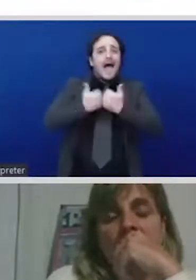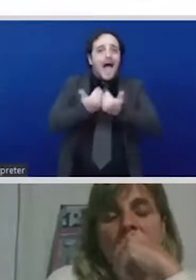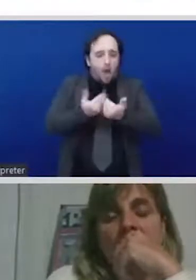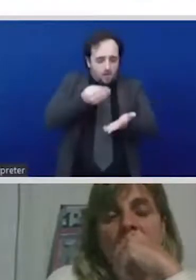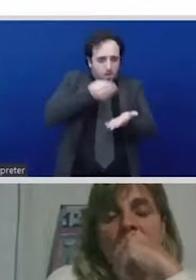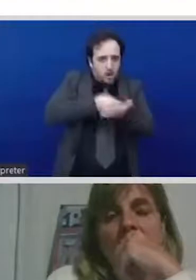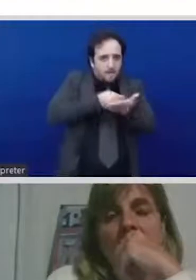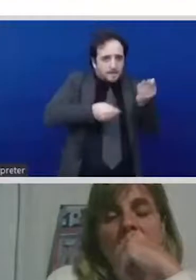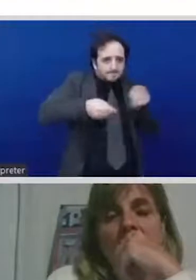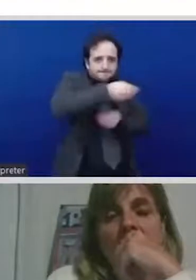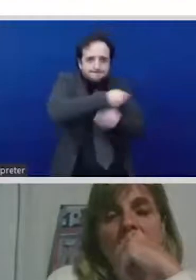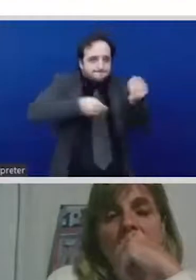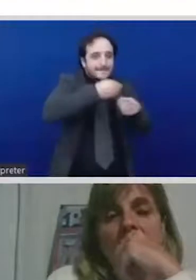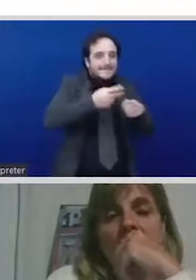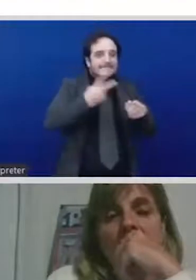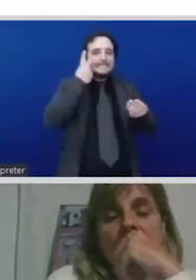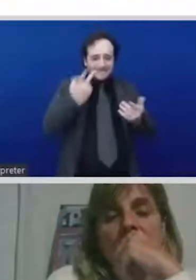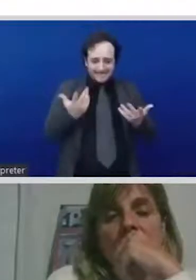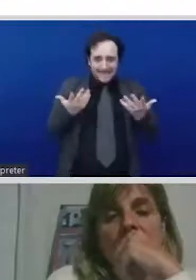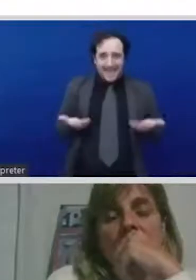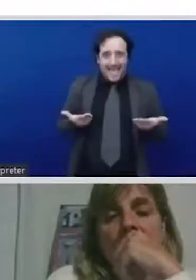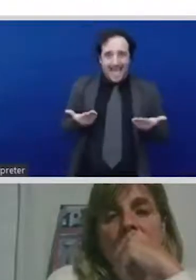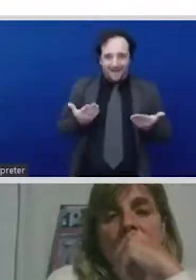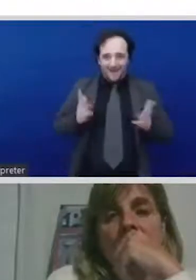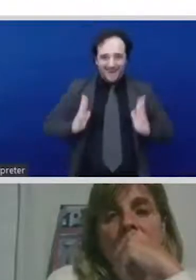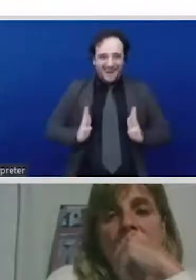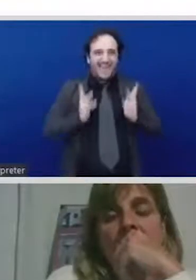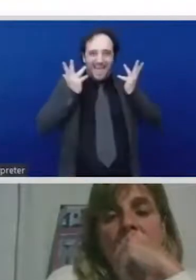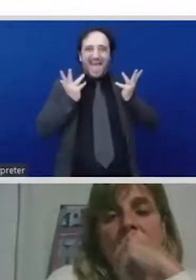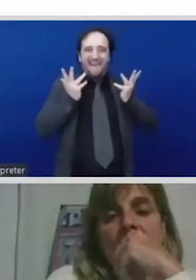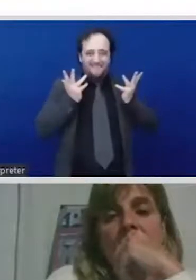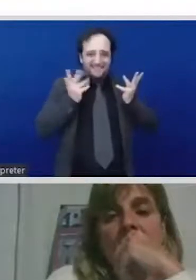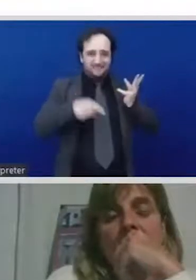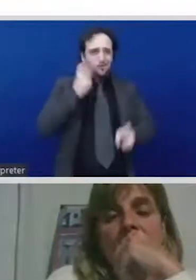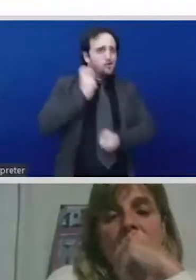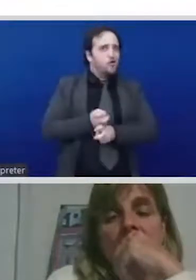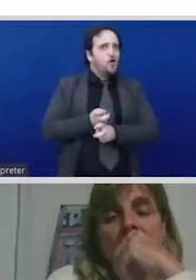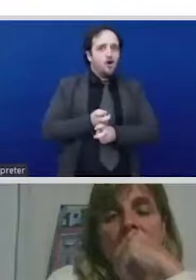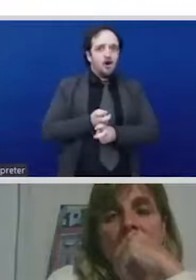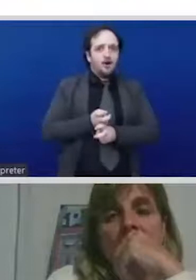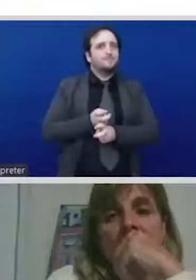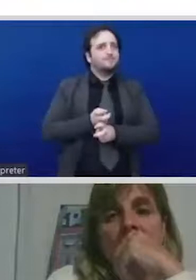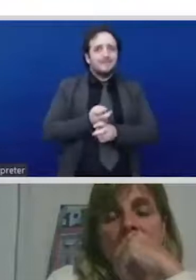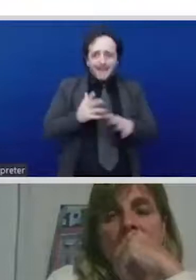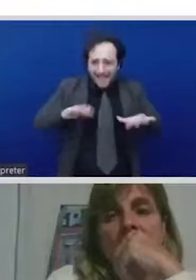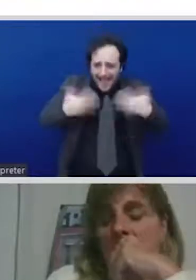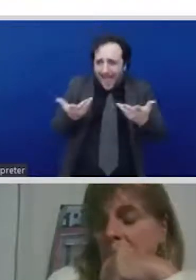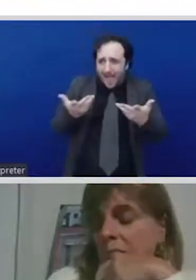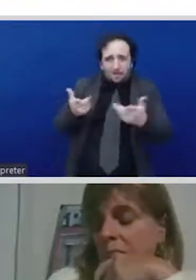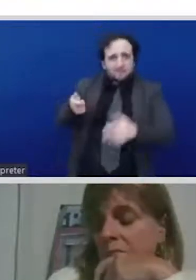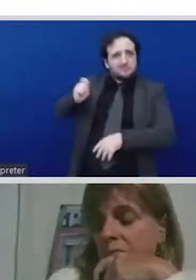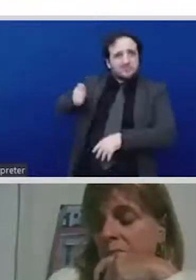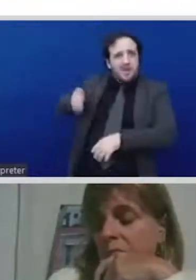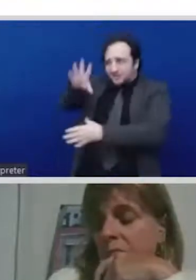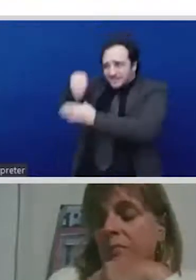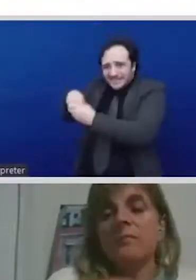no longer just for social justice it's no longer for gender empowerment it's no longer for any of these things which ultimately obviously